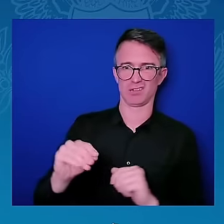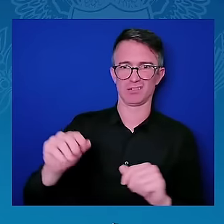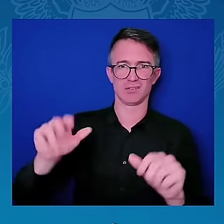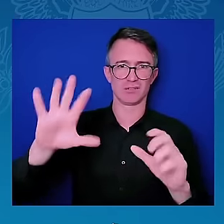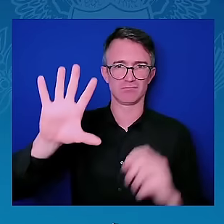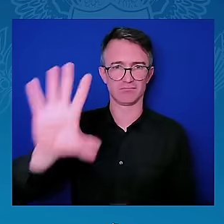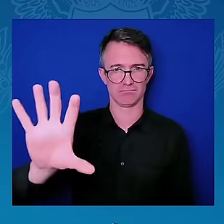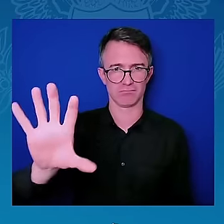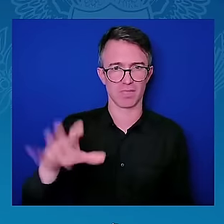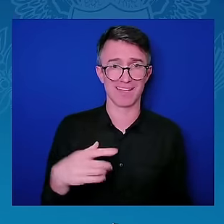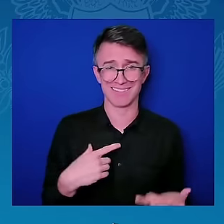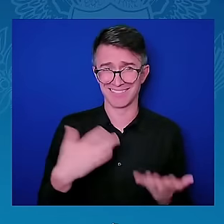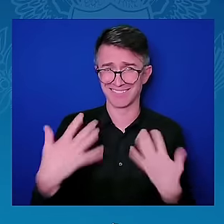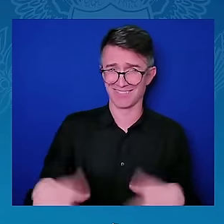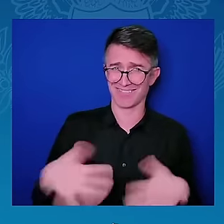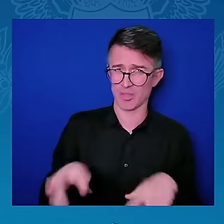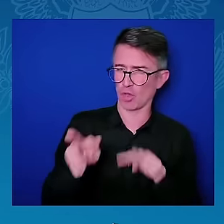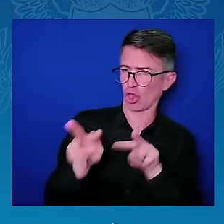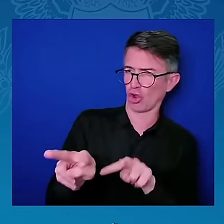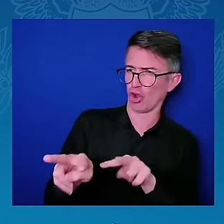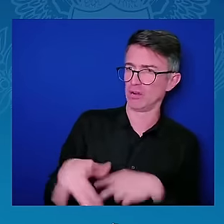old. 19.